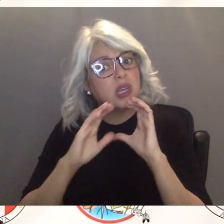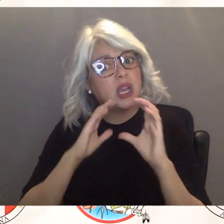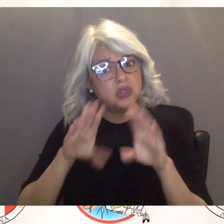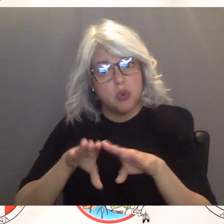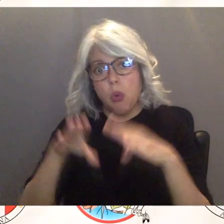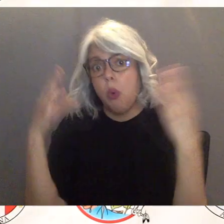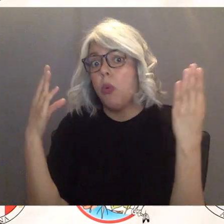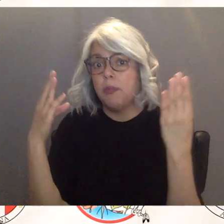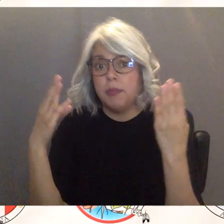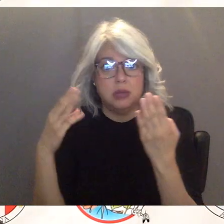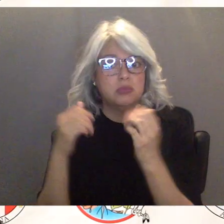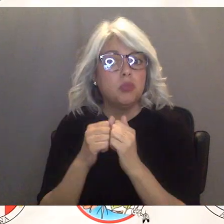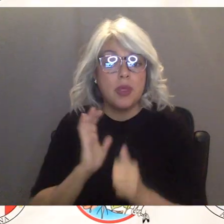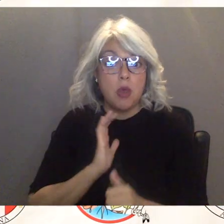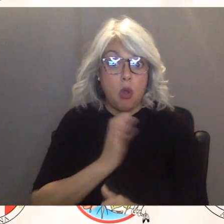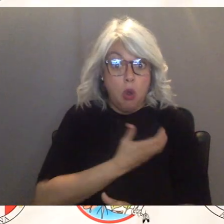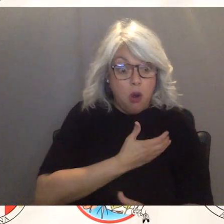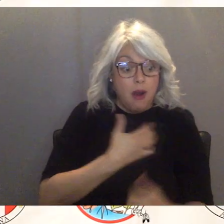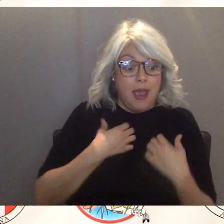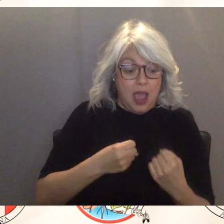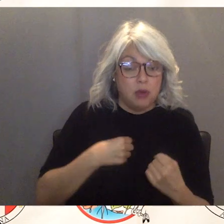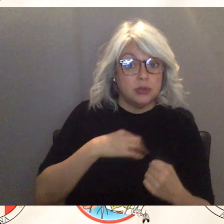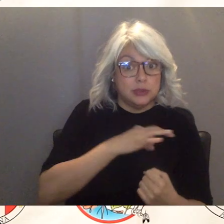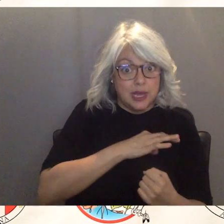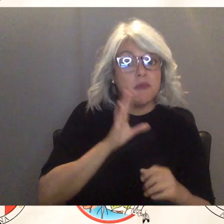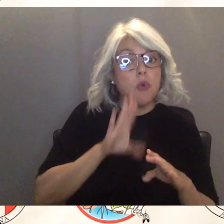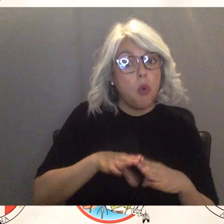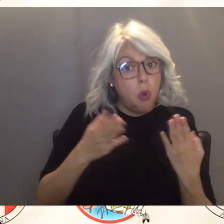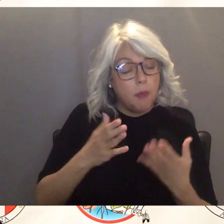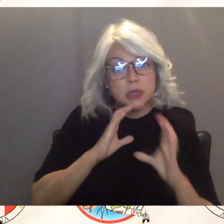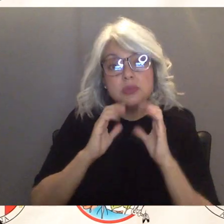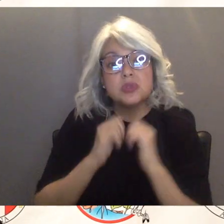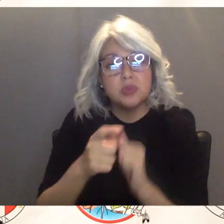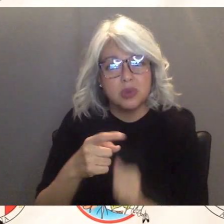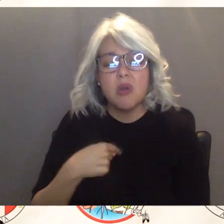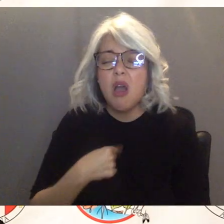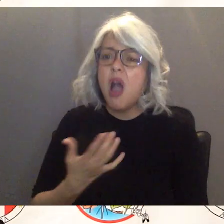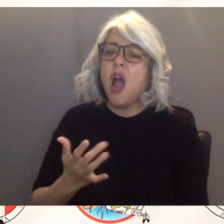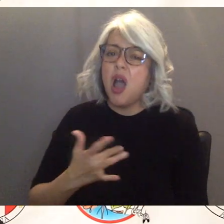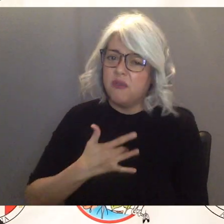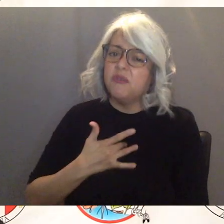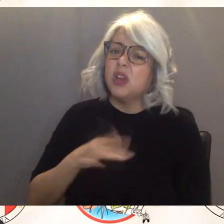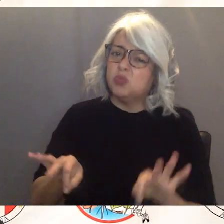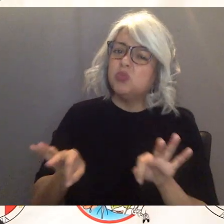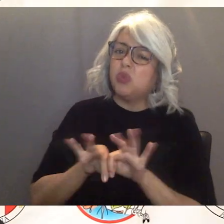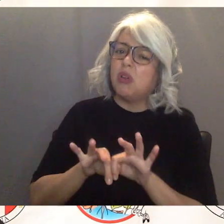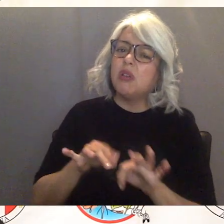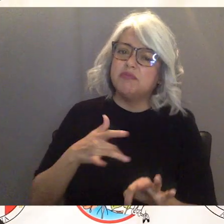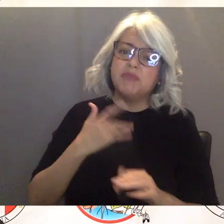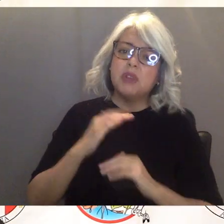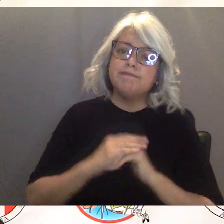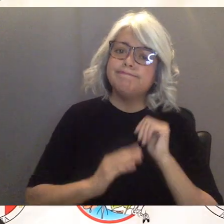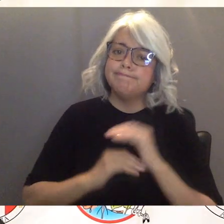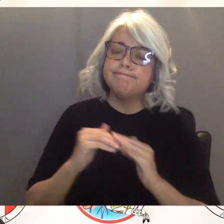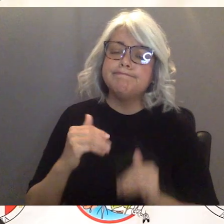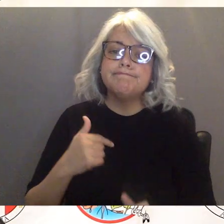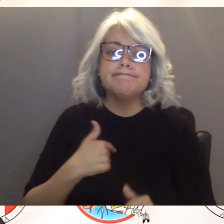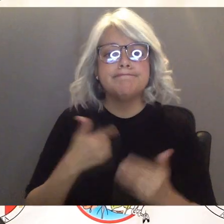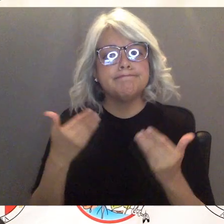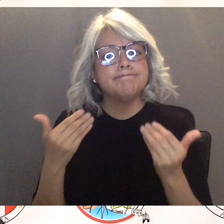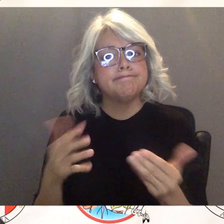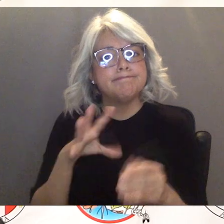with our health staff here so i i felt pretty comfortable with that um as i mentioned uh we